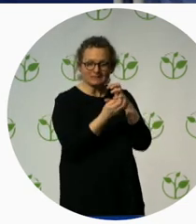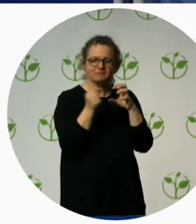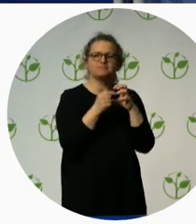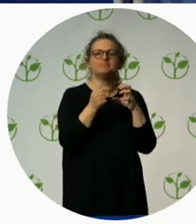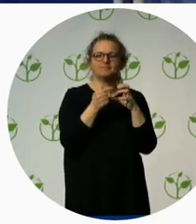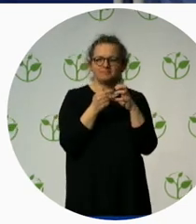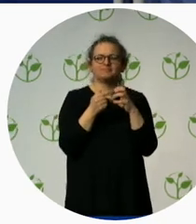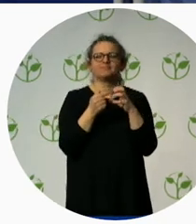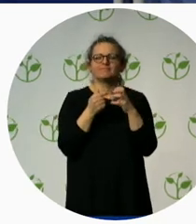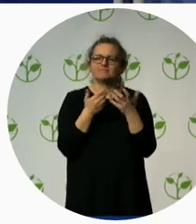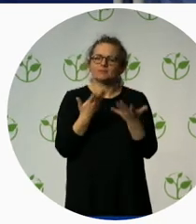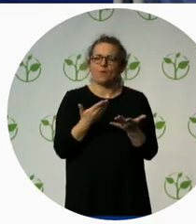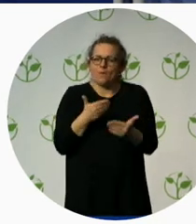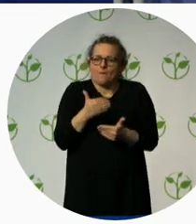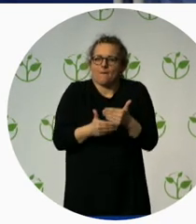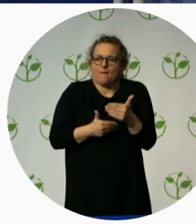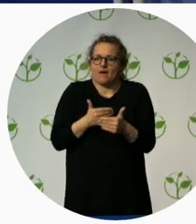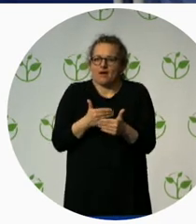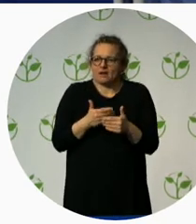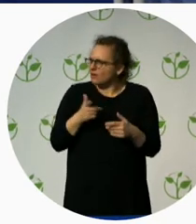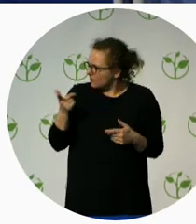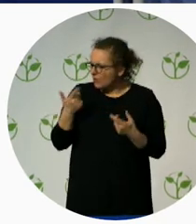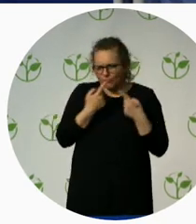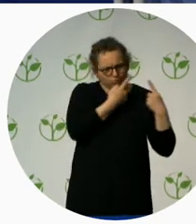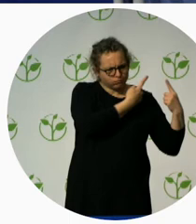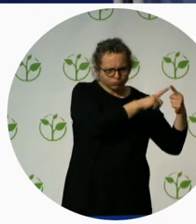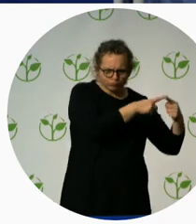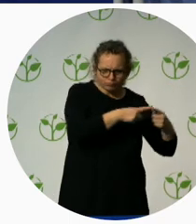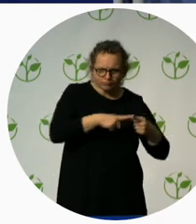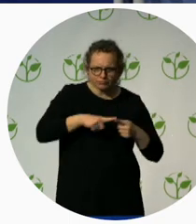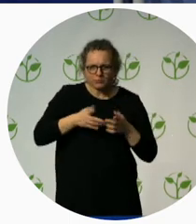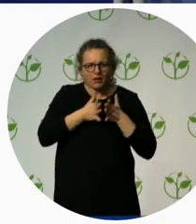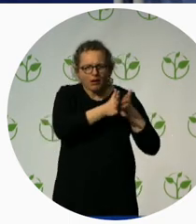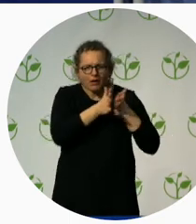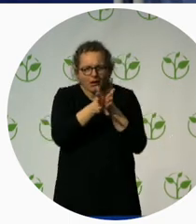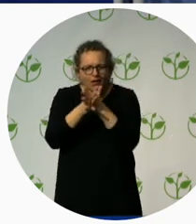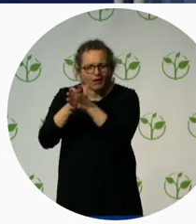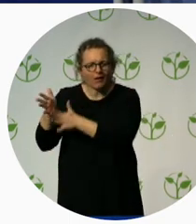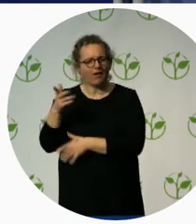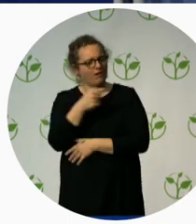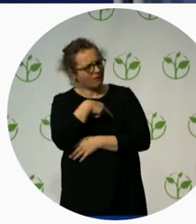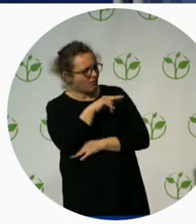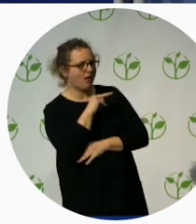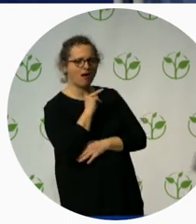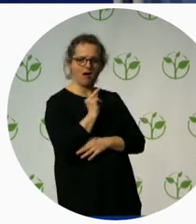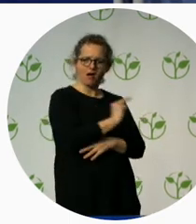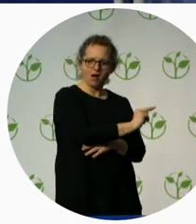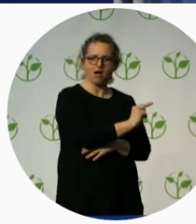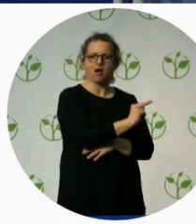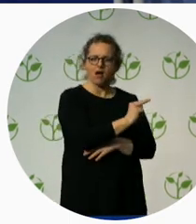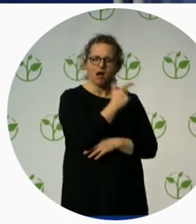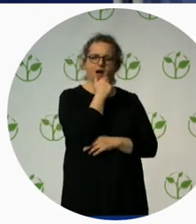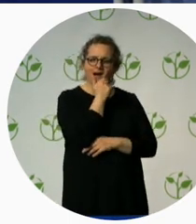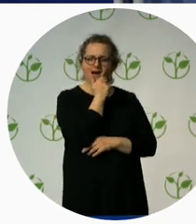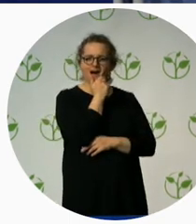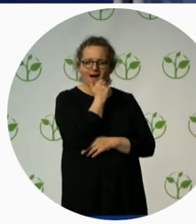a product which is accessible, but they've always worked together with others to develop that project